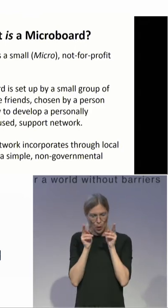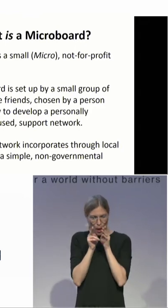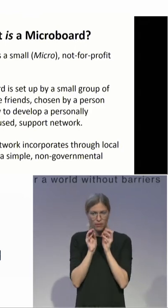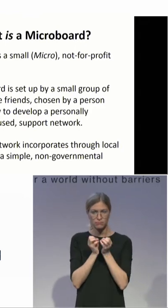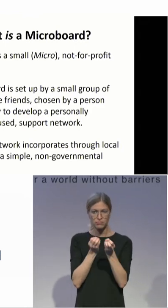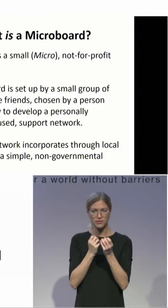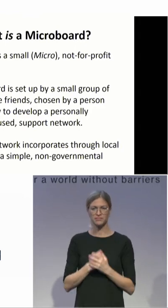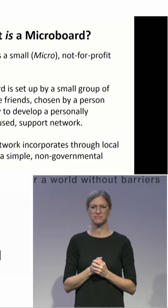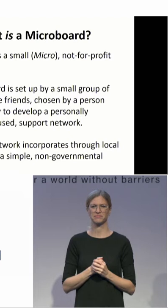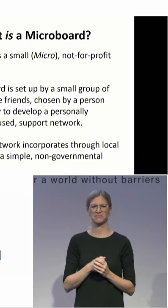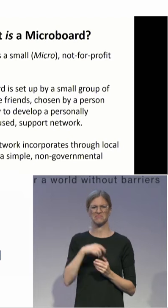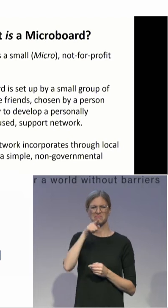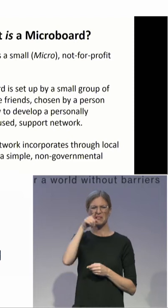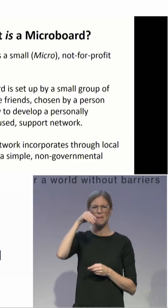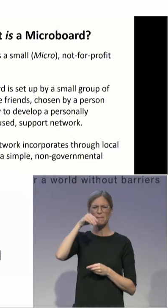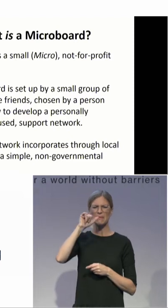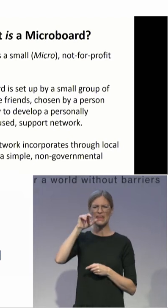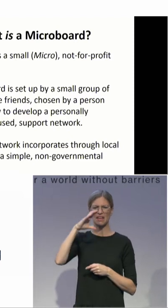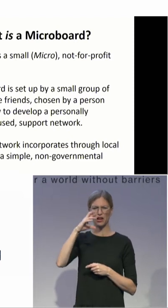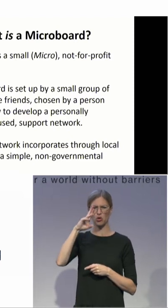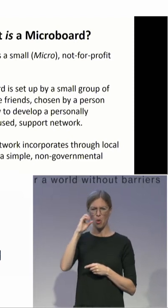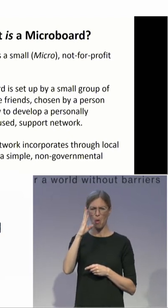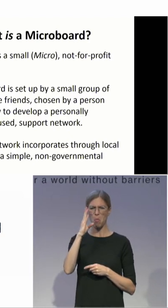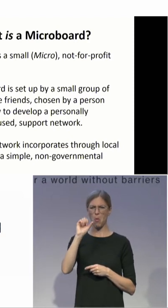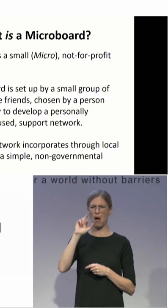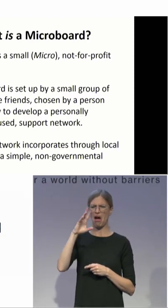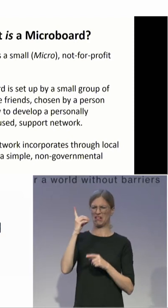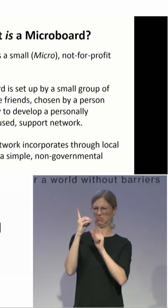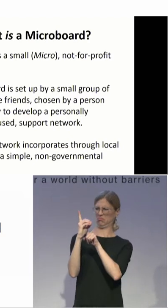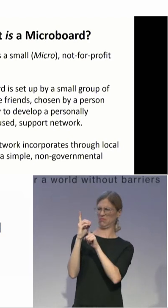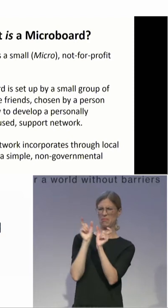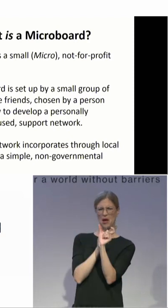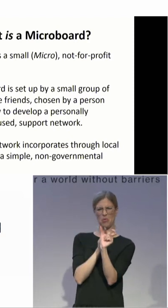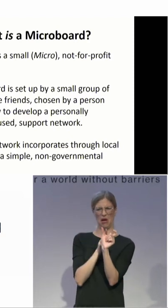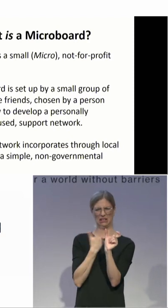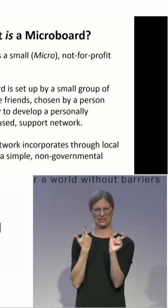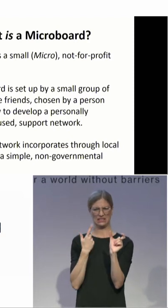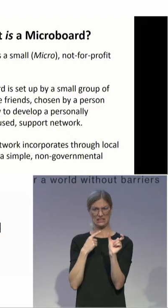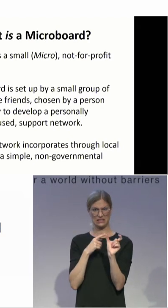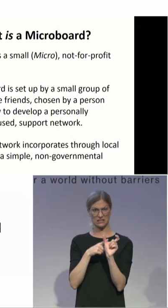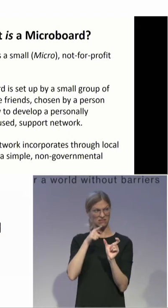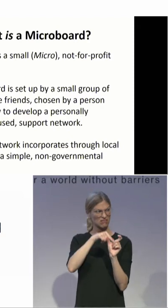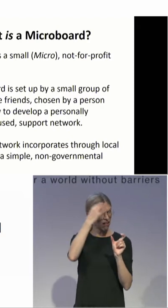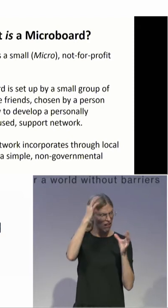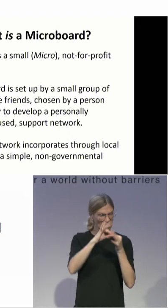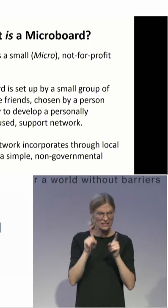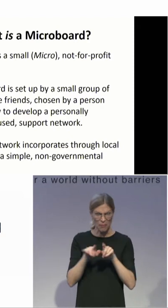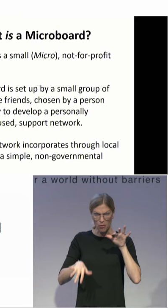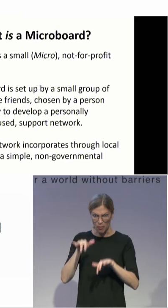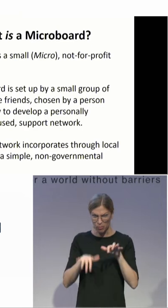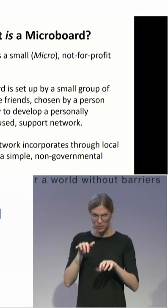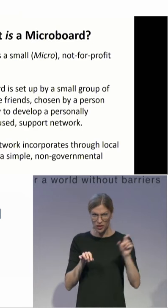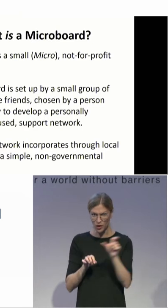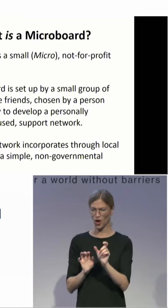Normally when I start this topic and explain the definition, a lot of people have assumed it's a computer program. But we actually recently with one of our